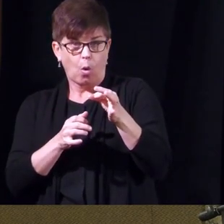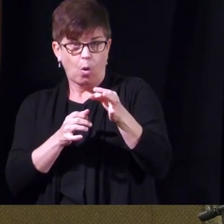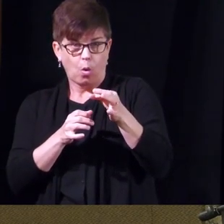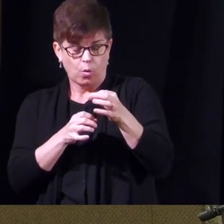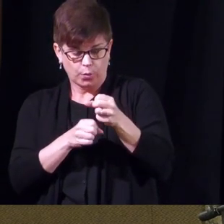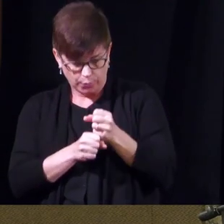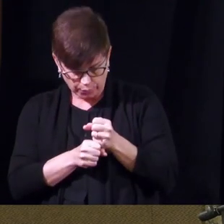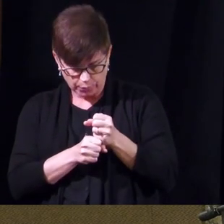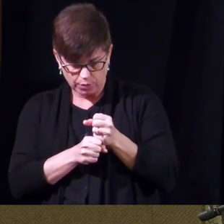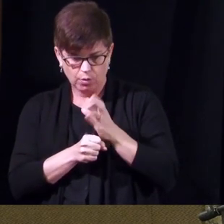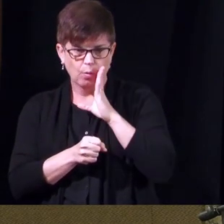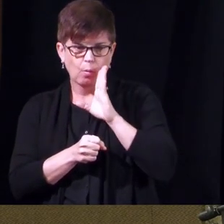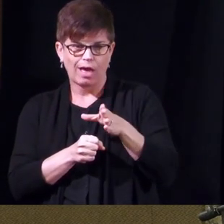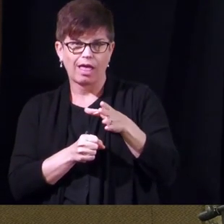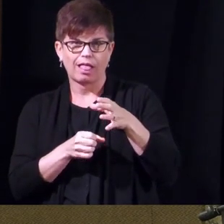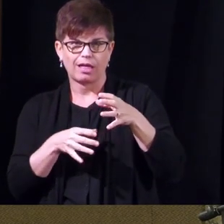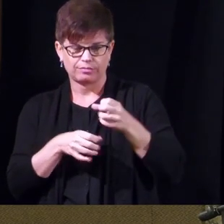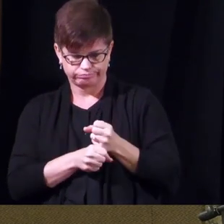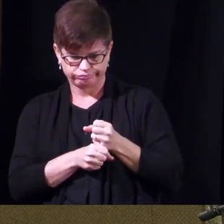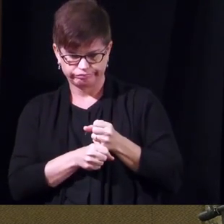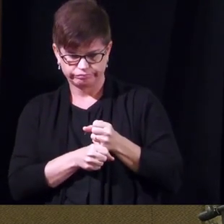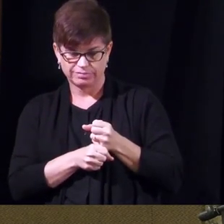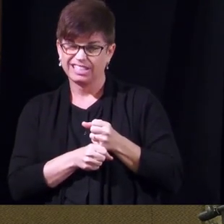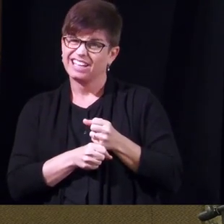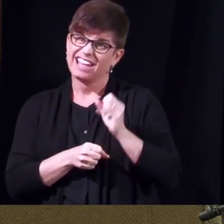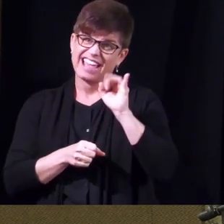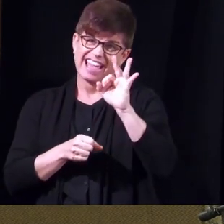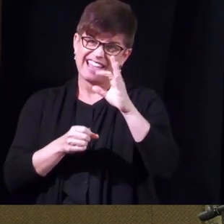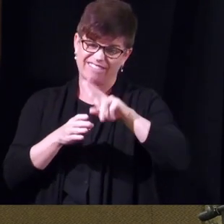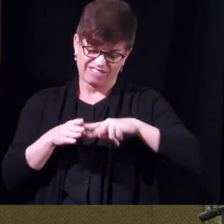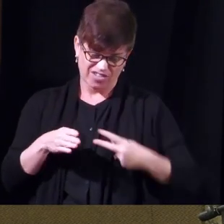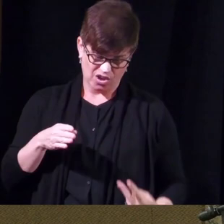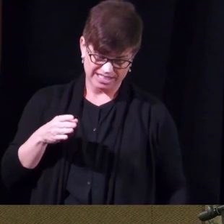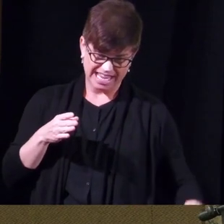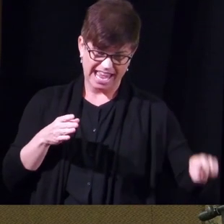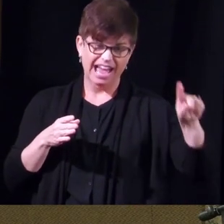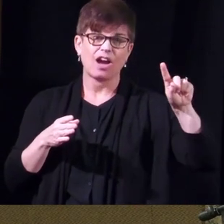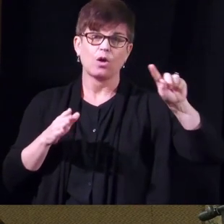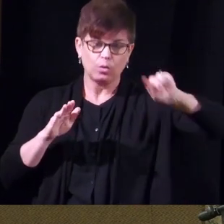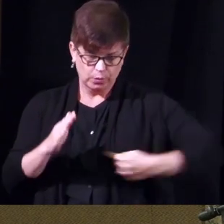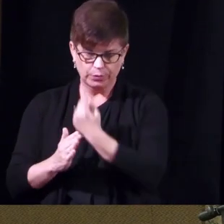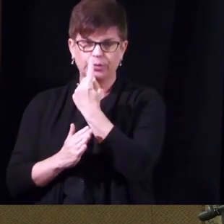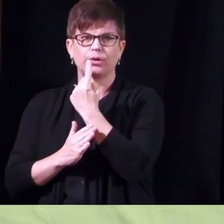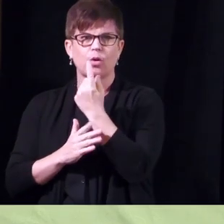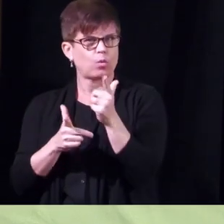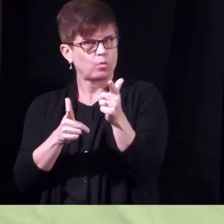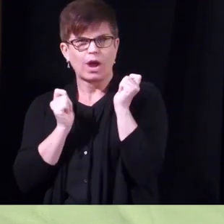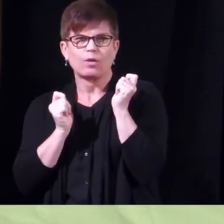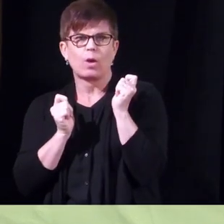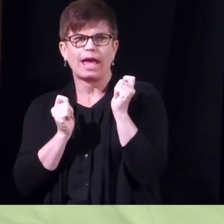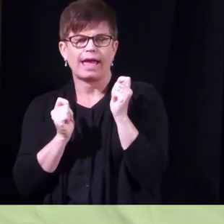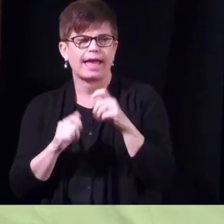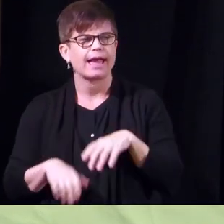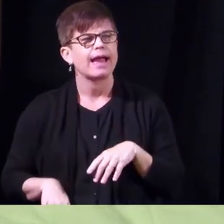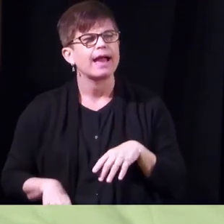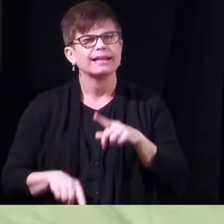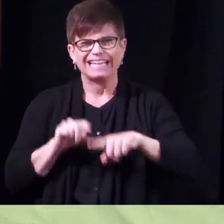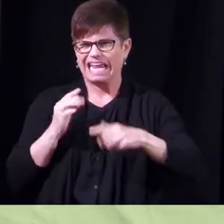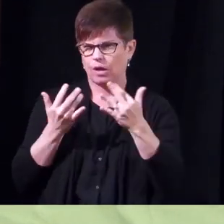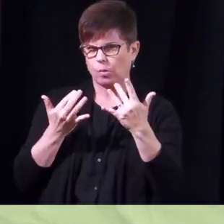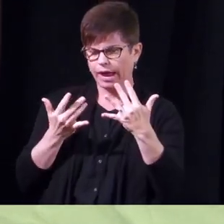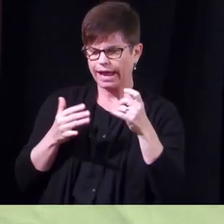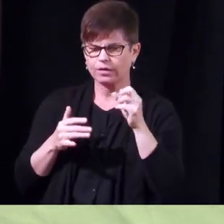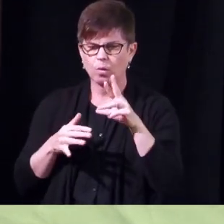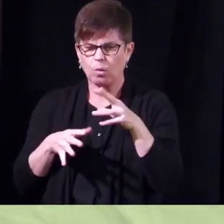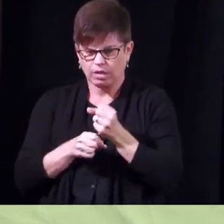sometimes so if a catheter falls out the patient has to get a new one in immediately uh as far as